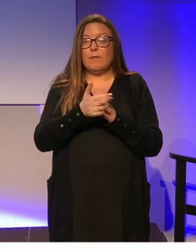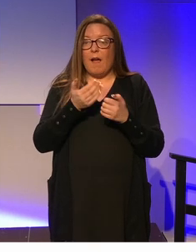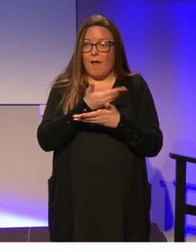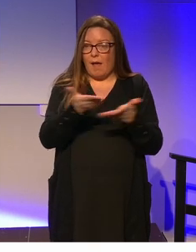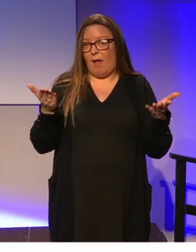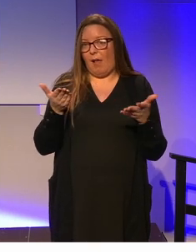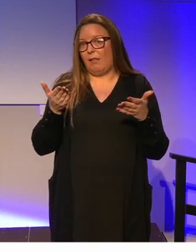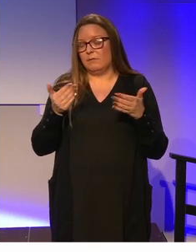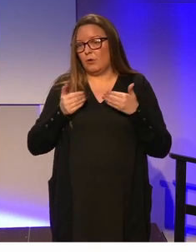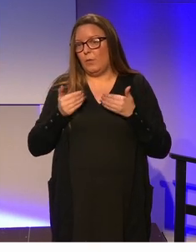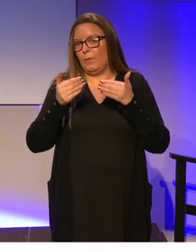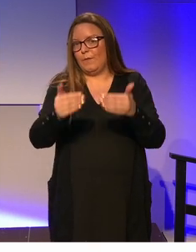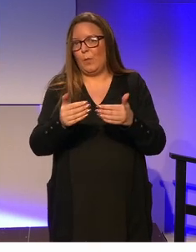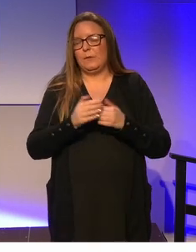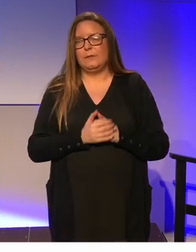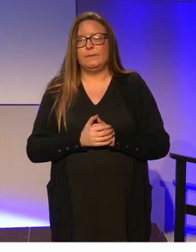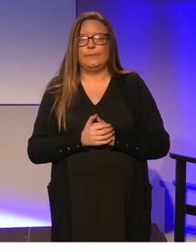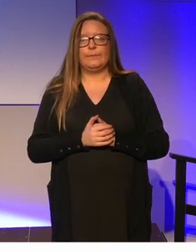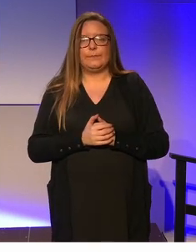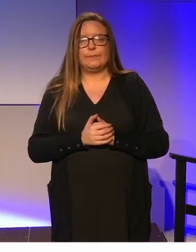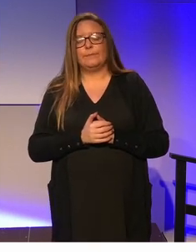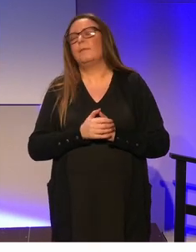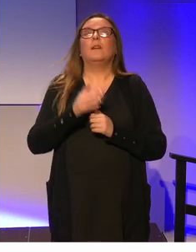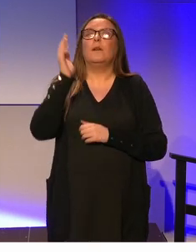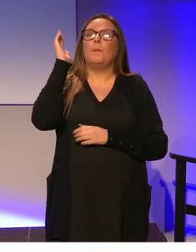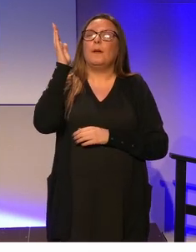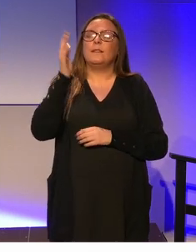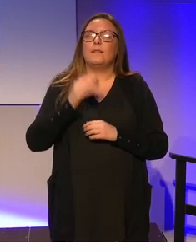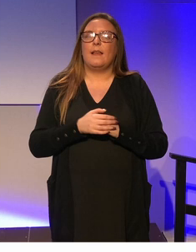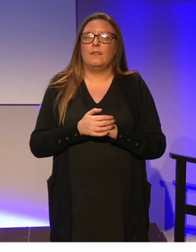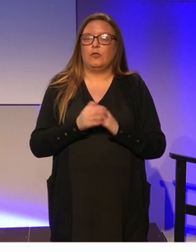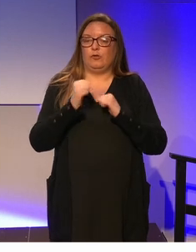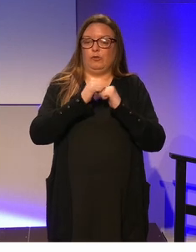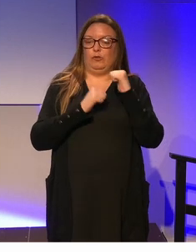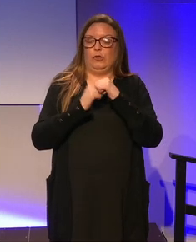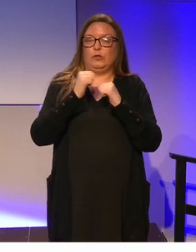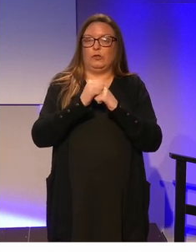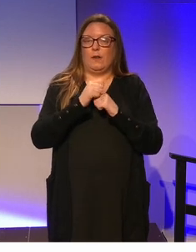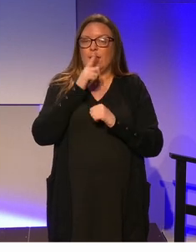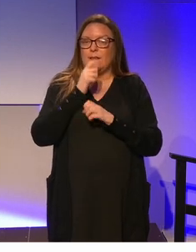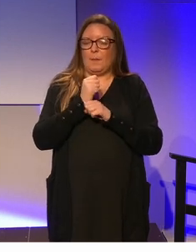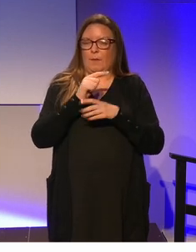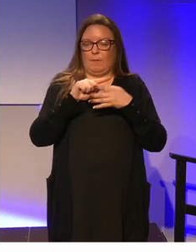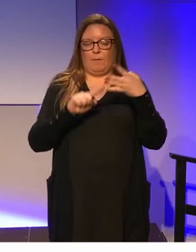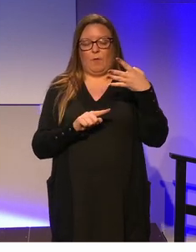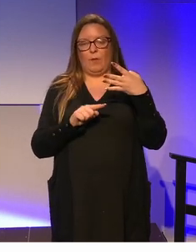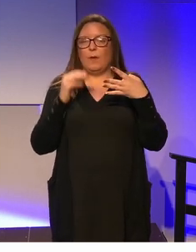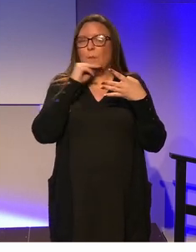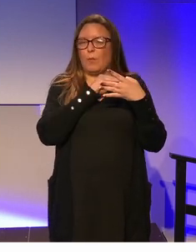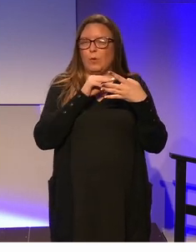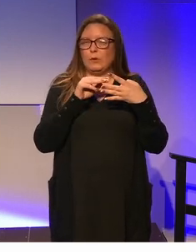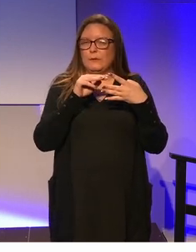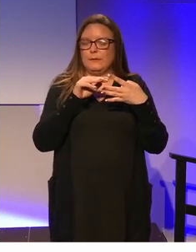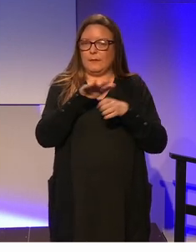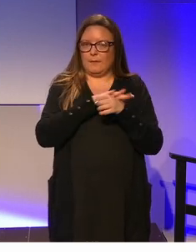forward. So the presentation is structured this morning around four key themes, the broader